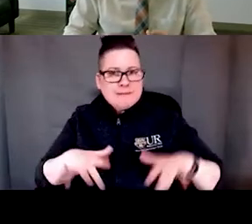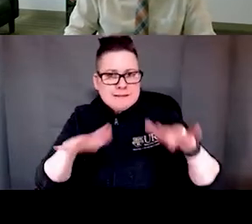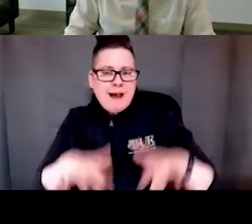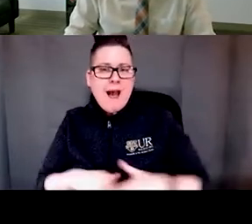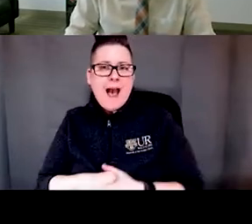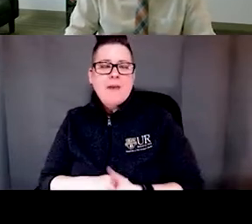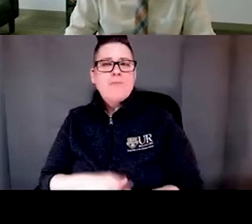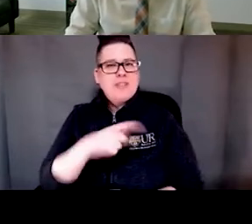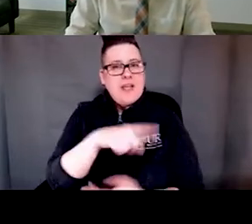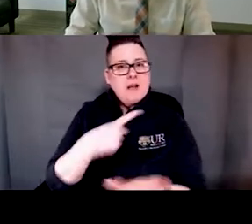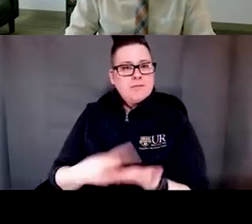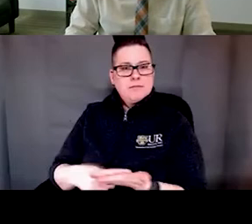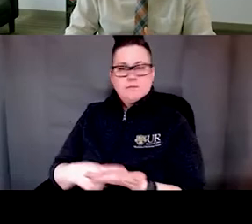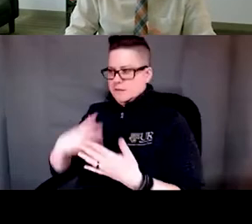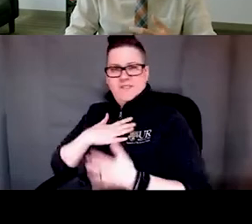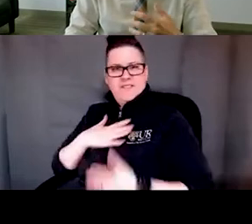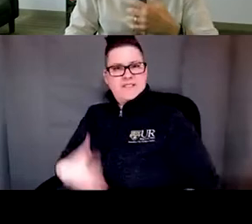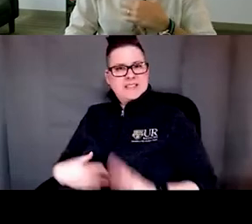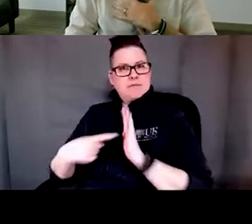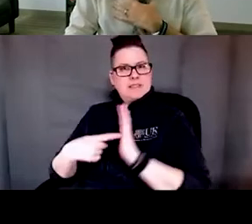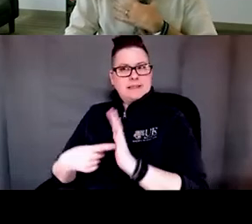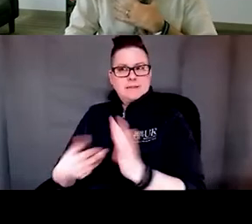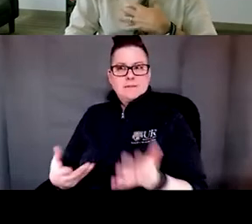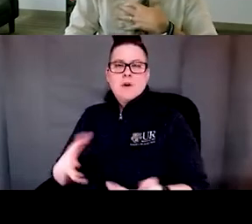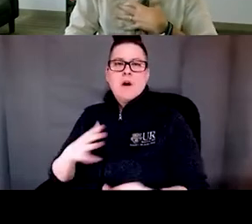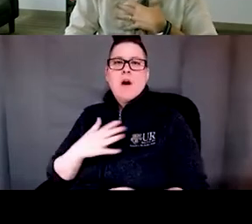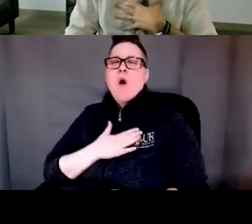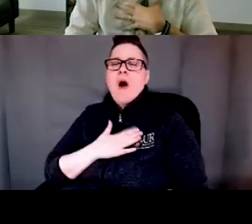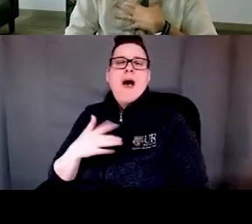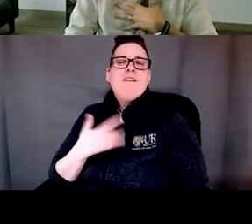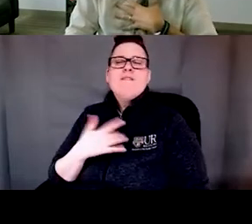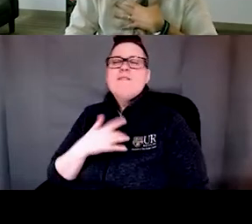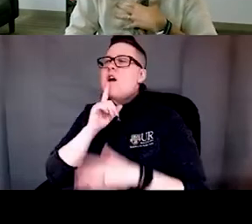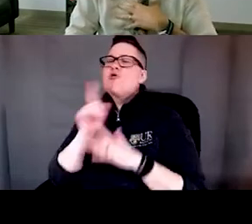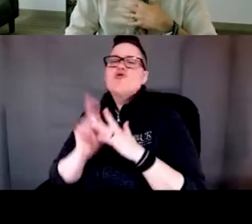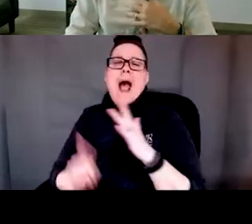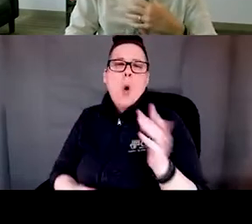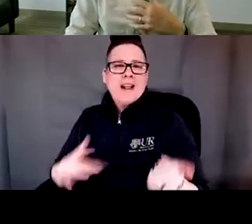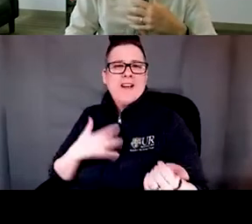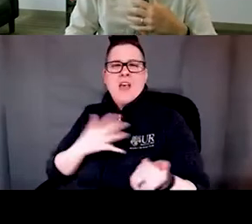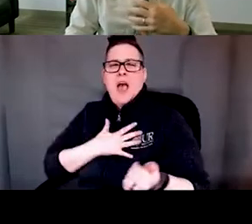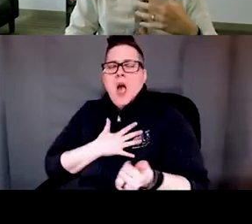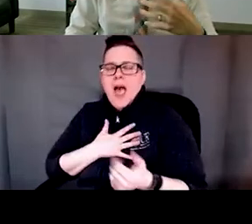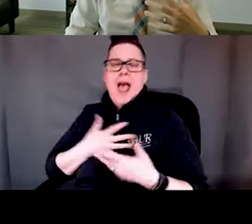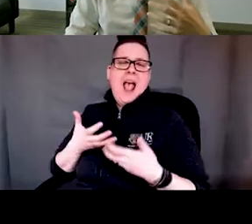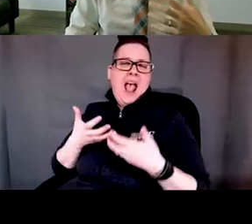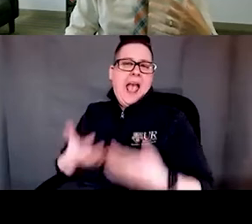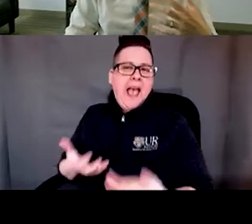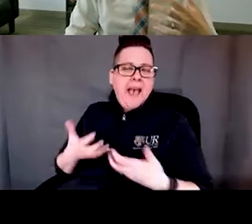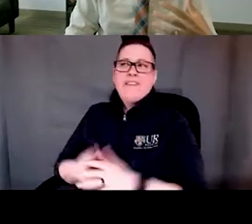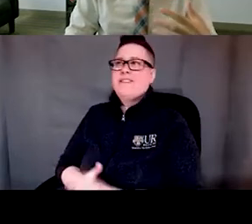They talk about their physiological symptoms. They talk about like, I'm drowning. There's this heaviness in my chest. They have